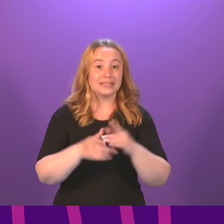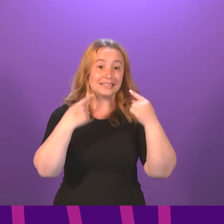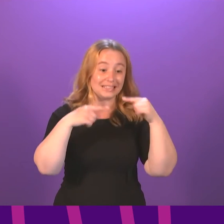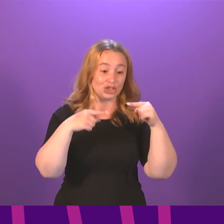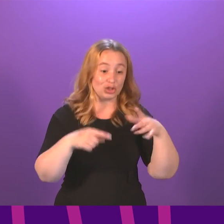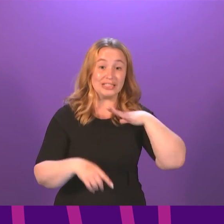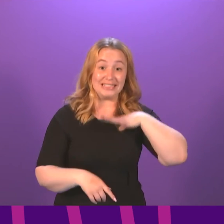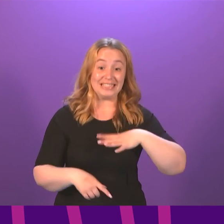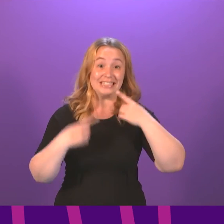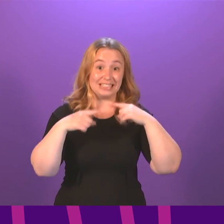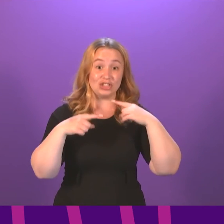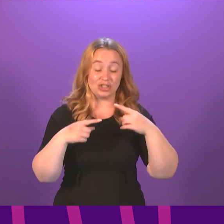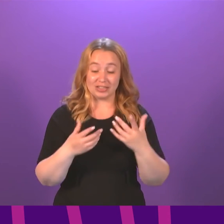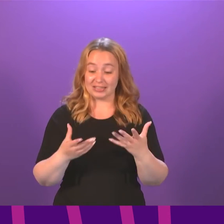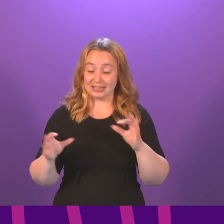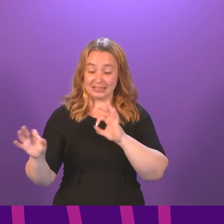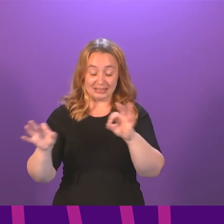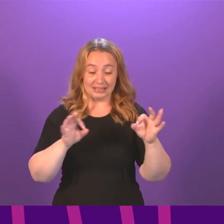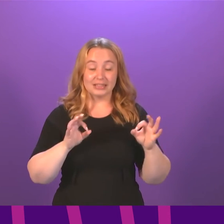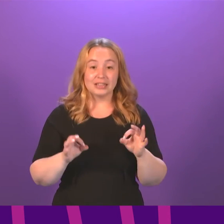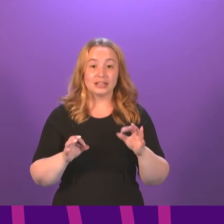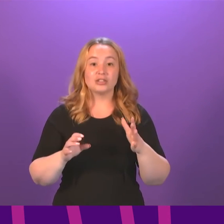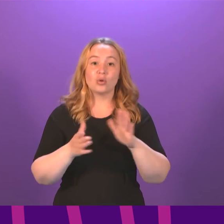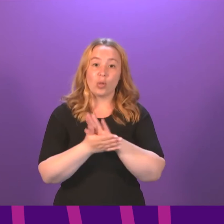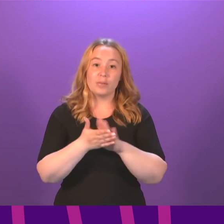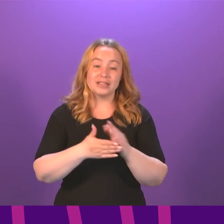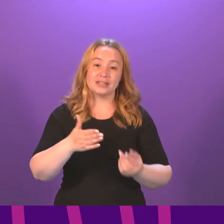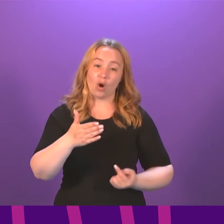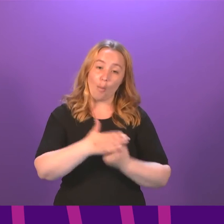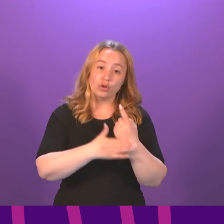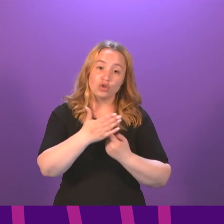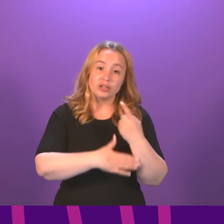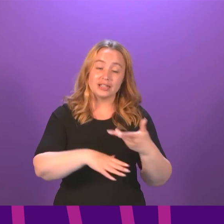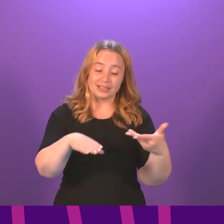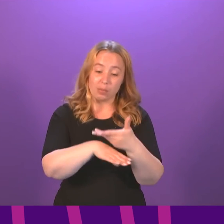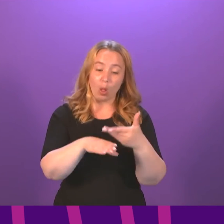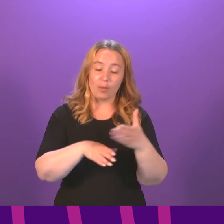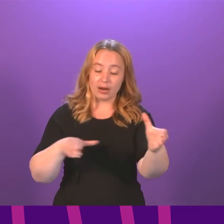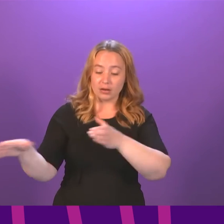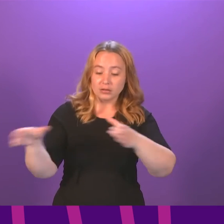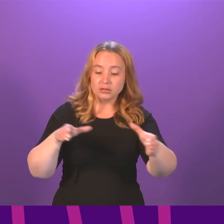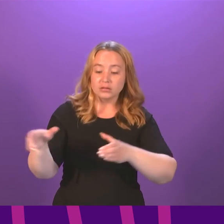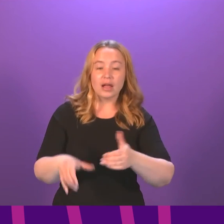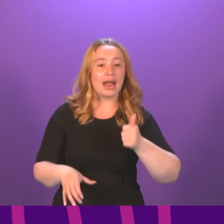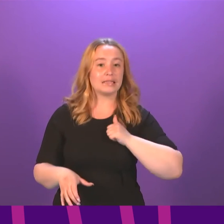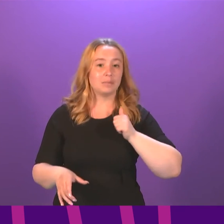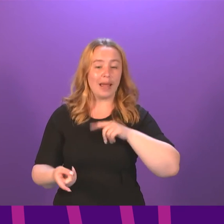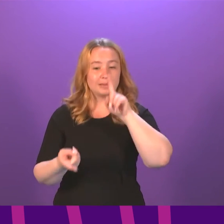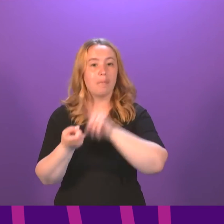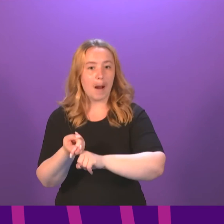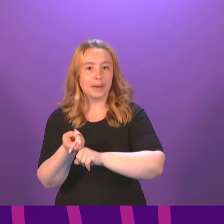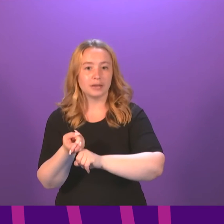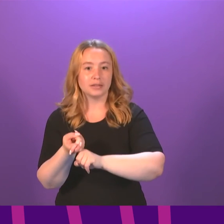therefore there should be employment opportunities for teachers. I would expect these in the main to be permanent posts,